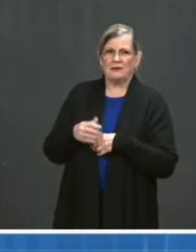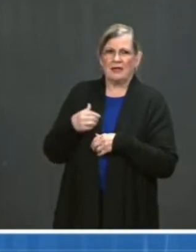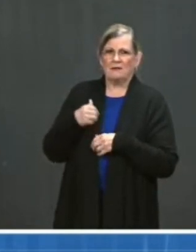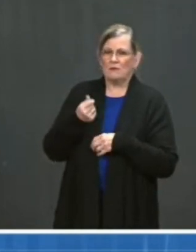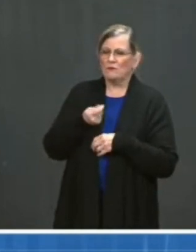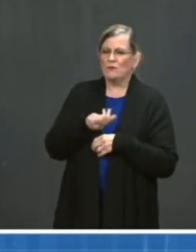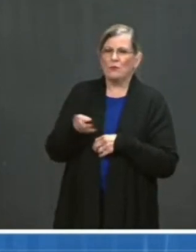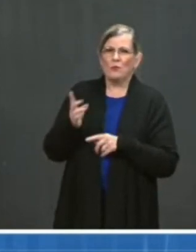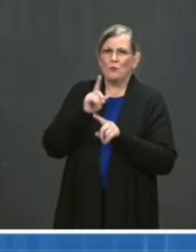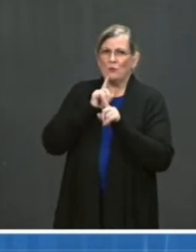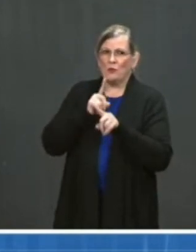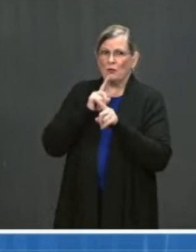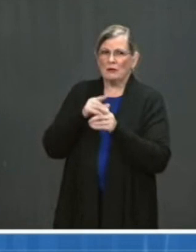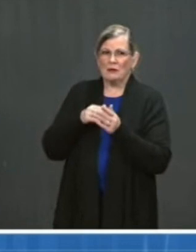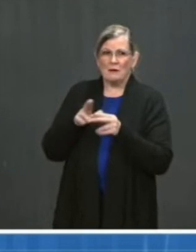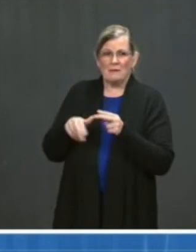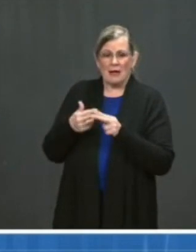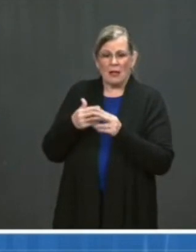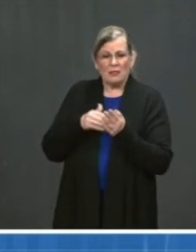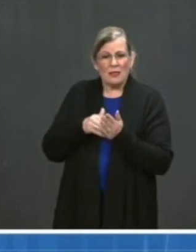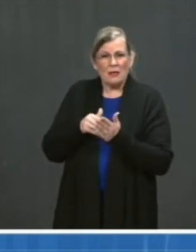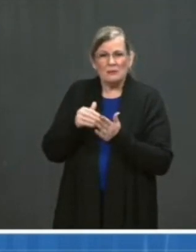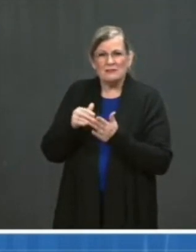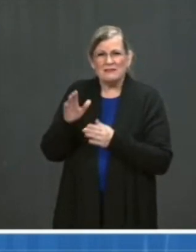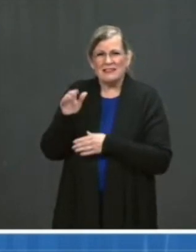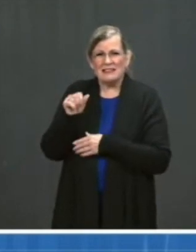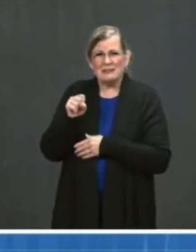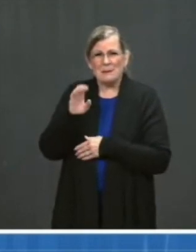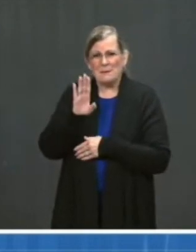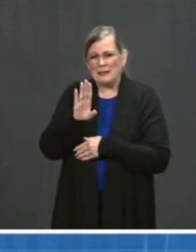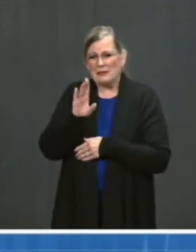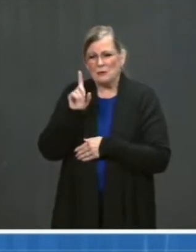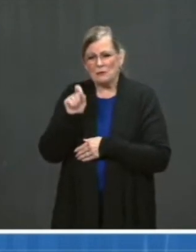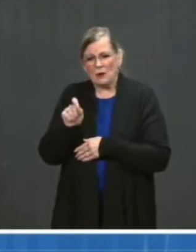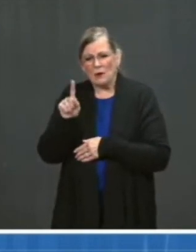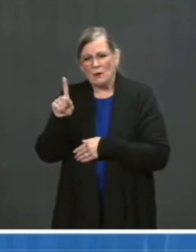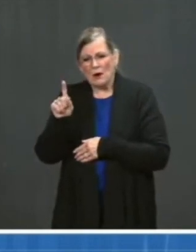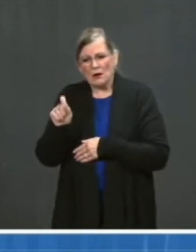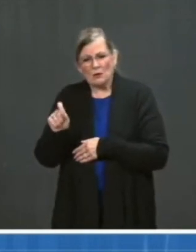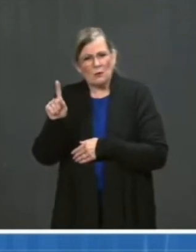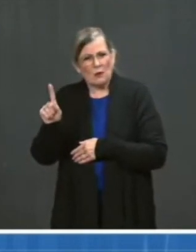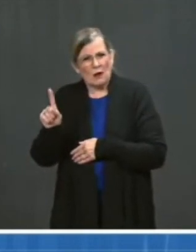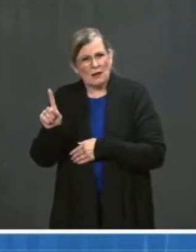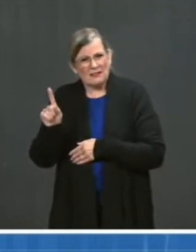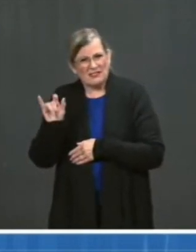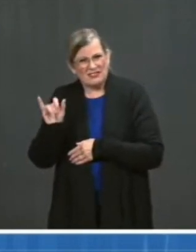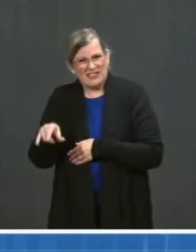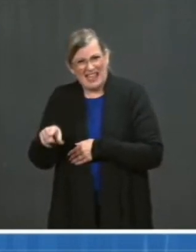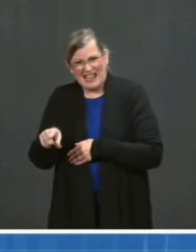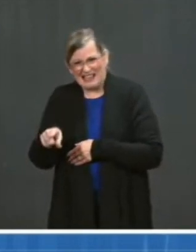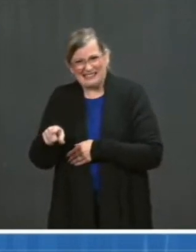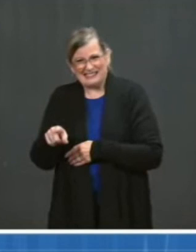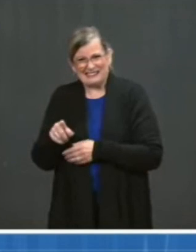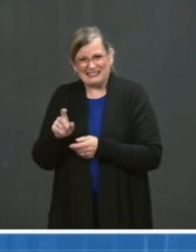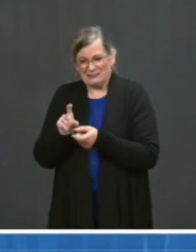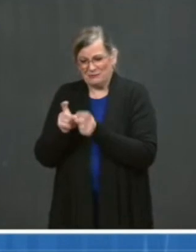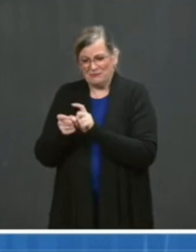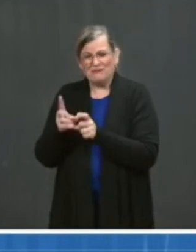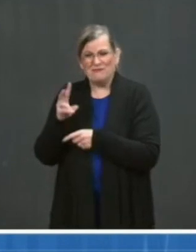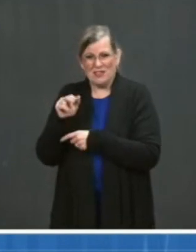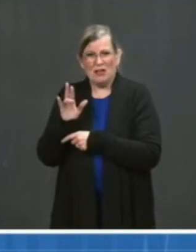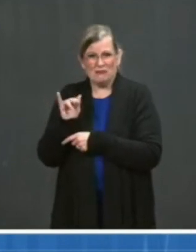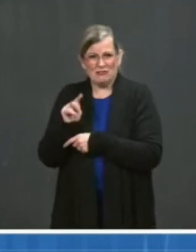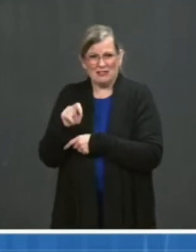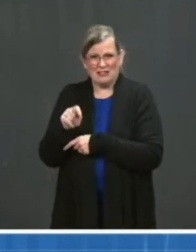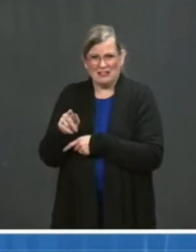B.1.1.7 strain in the United States that appear to be deadlier than the original strain.